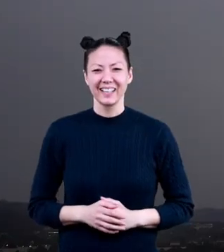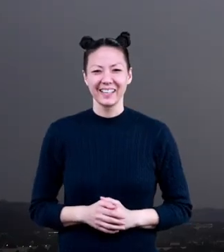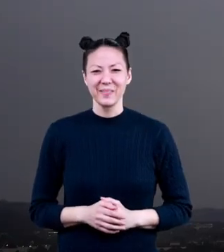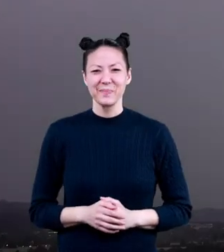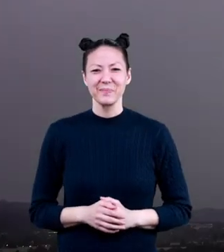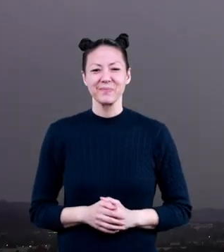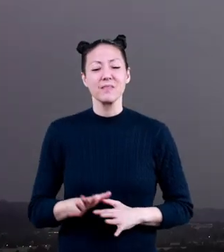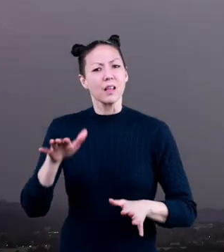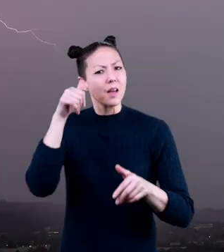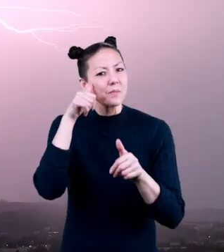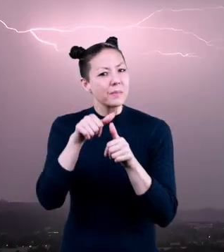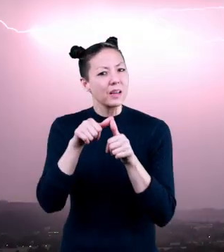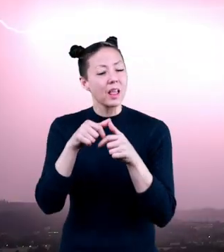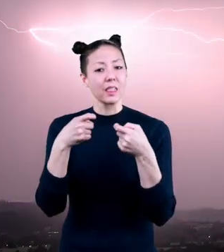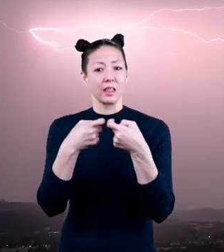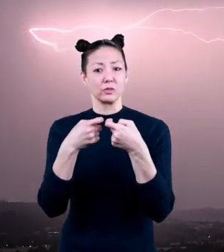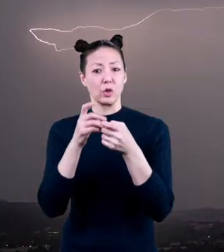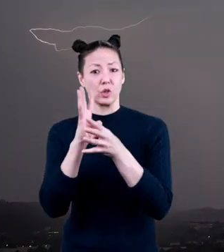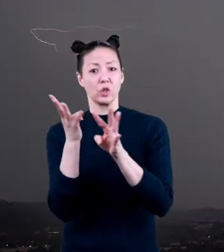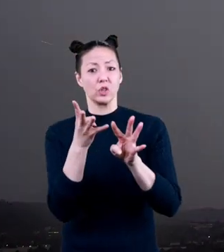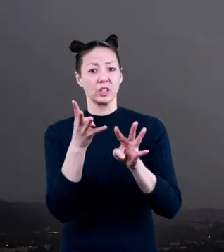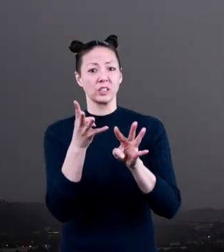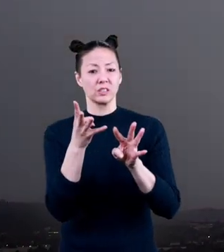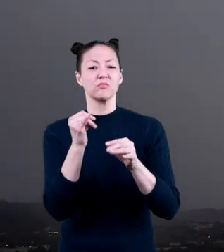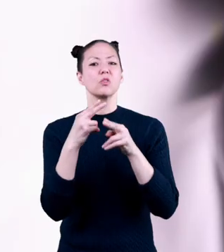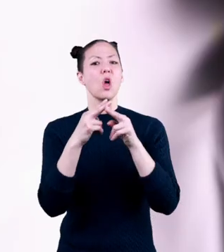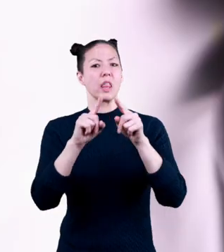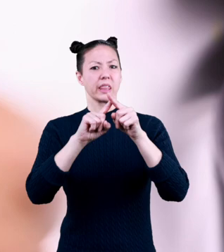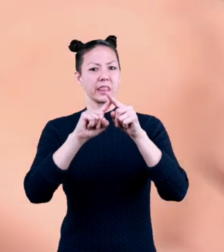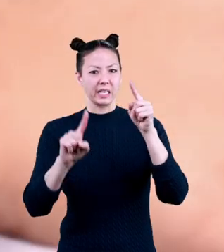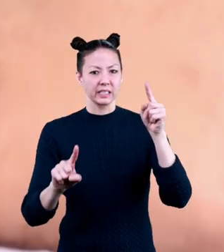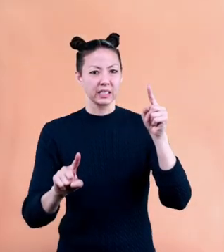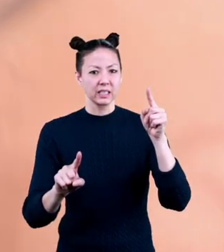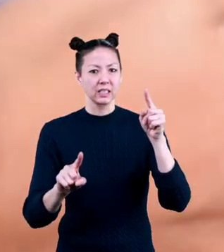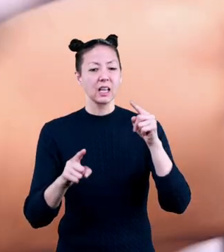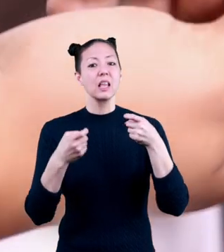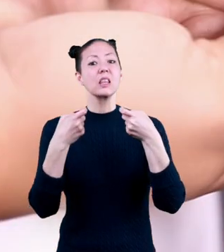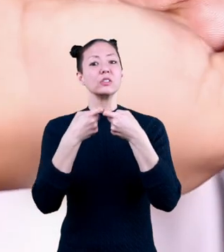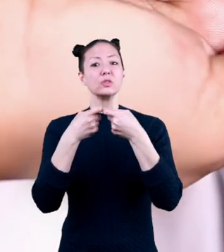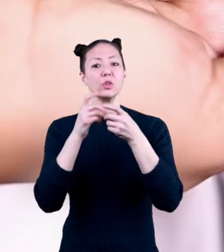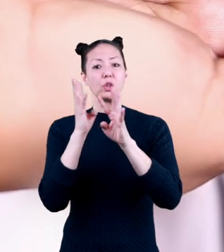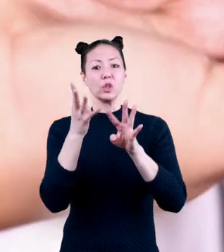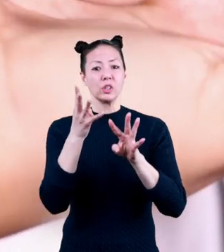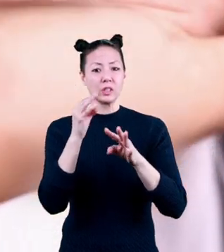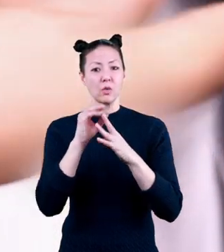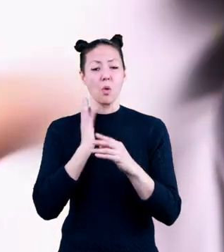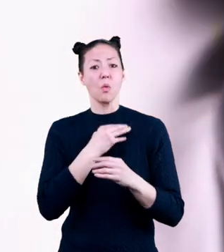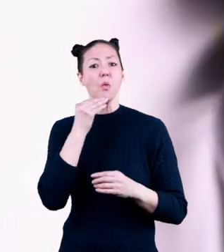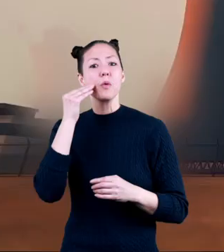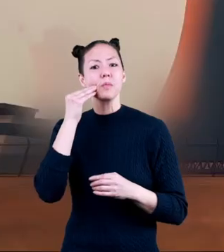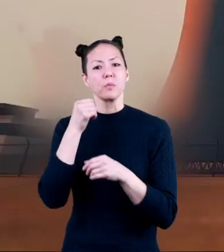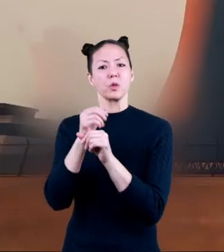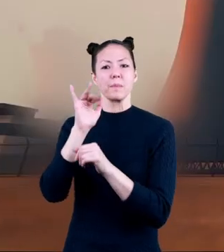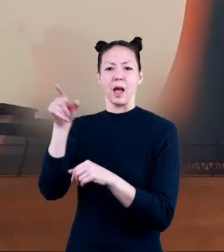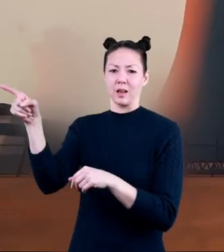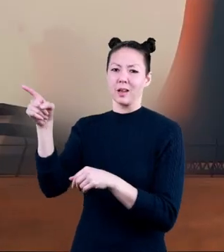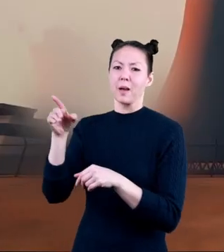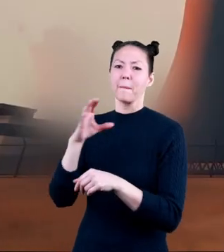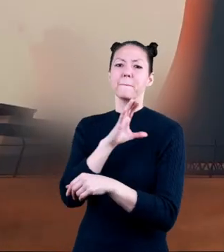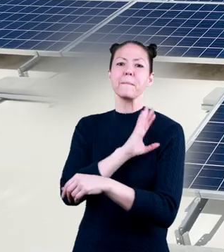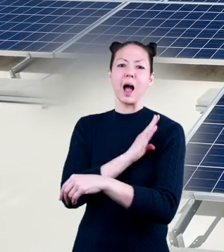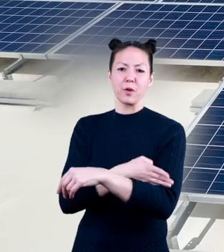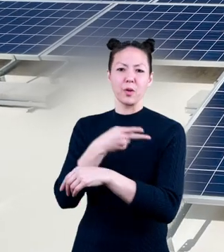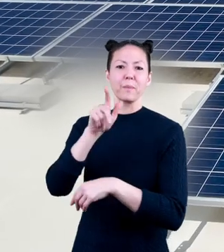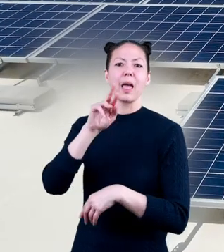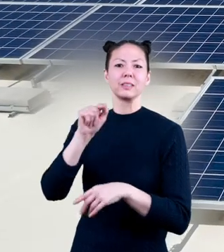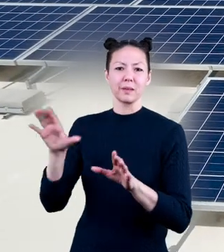Remember, electric current in nature is called lightning, and the electric current in our homes is produced by power plants,